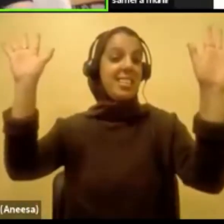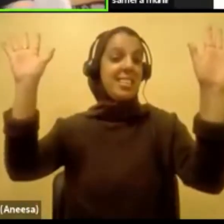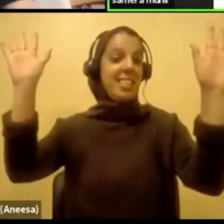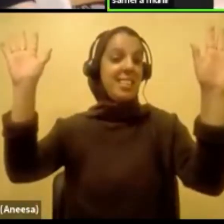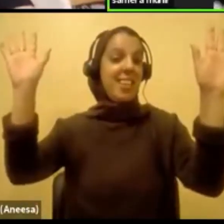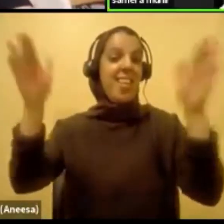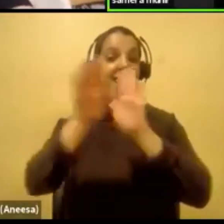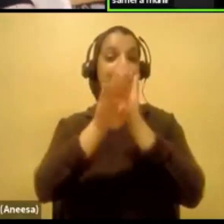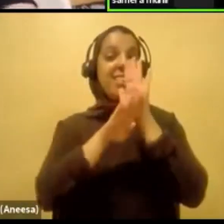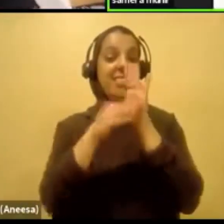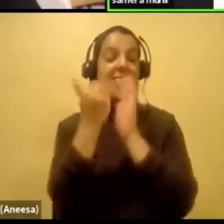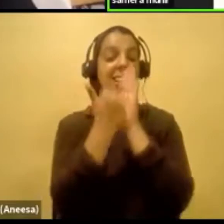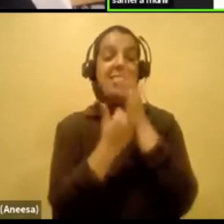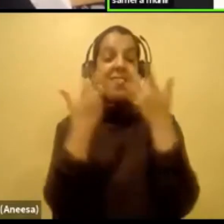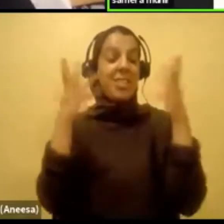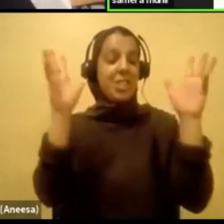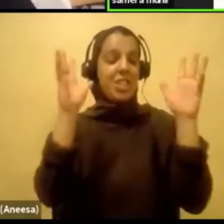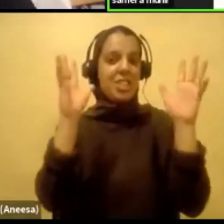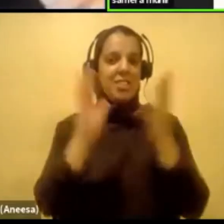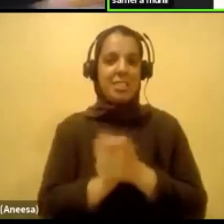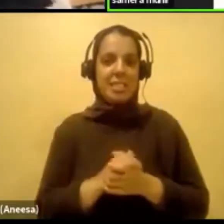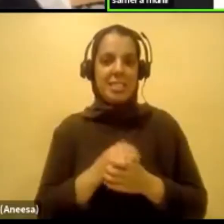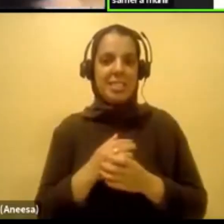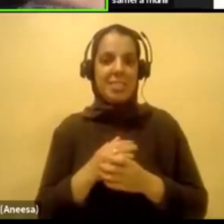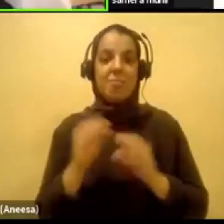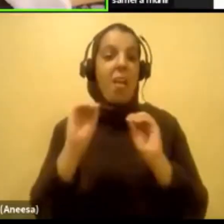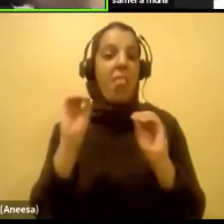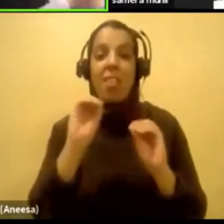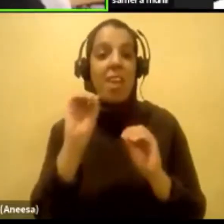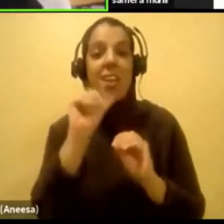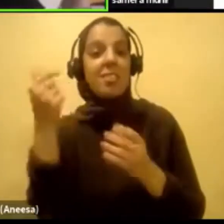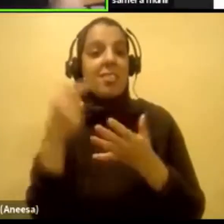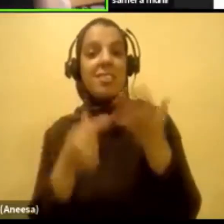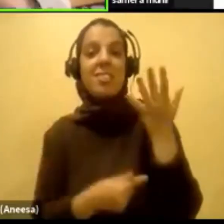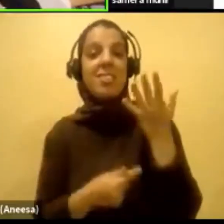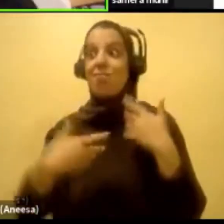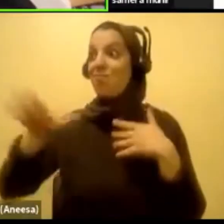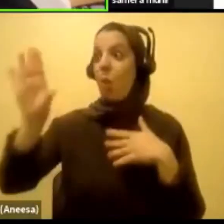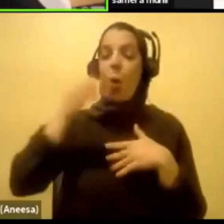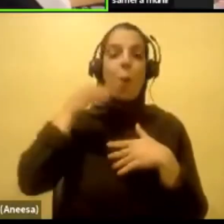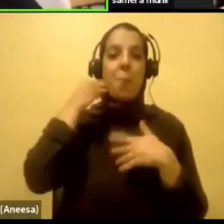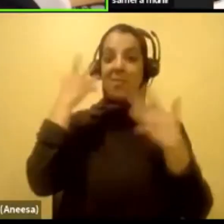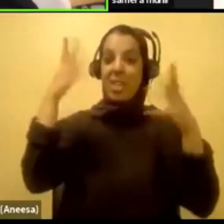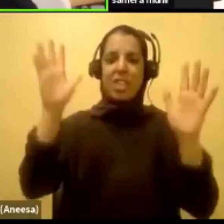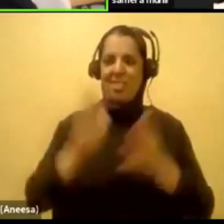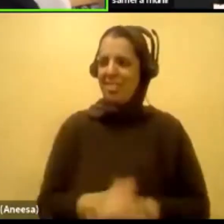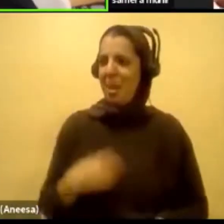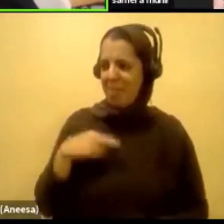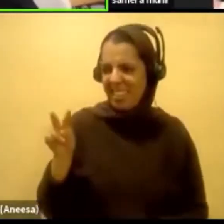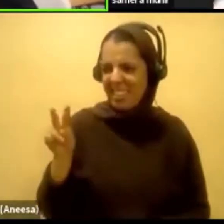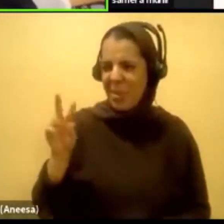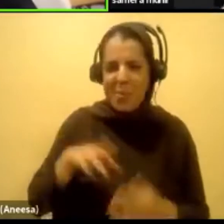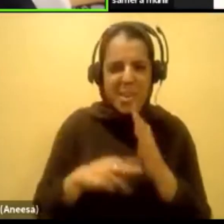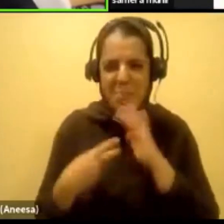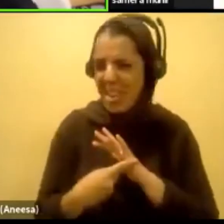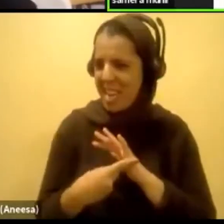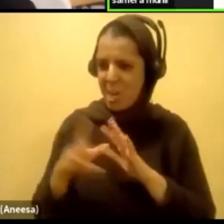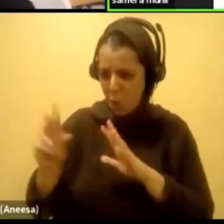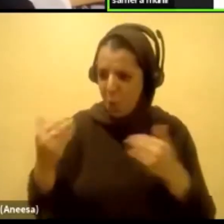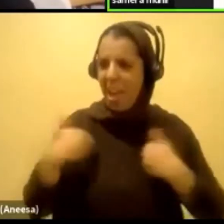Khalas. Lesson over. You're You're done. Nothing else. Go home. Like, what do you mean, bro? Like, that's not how it